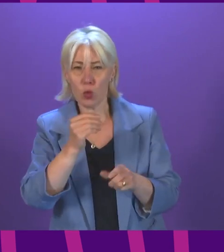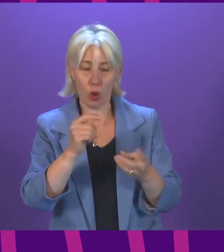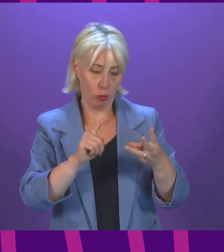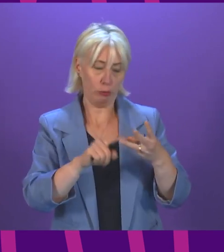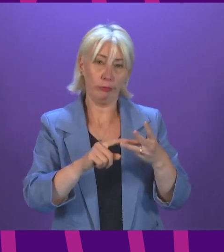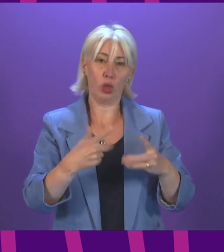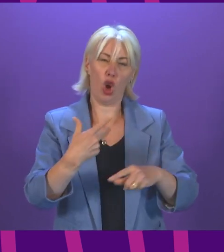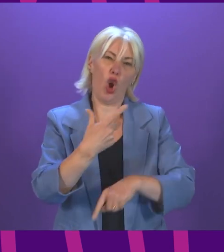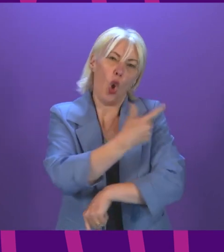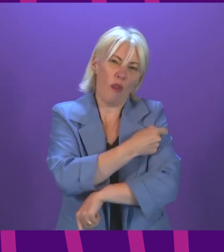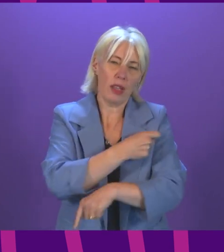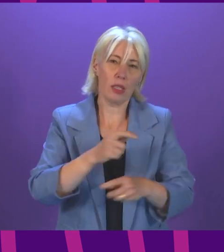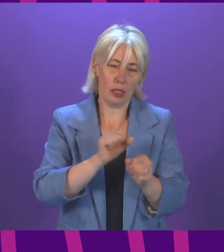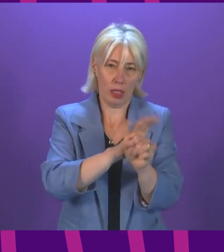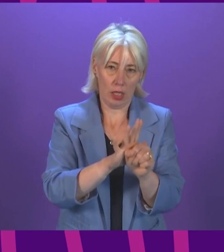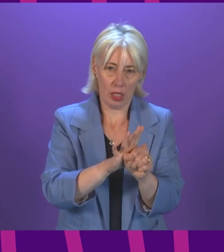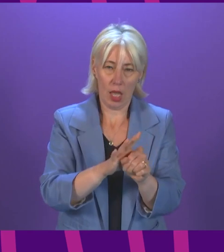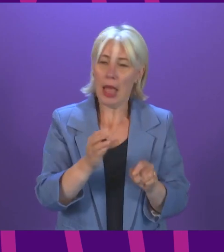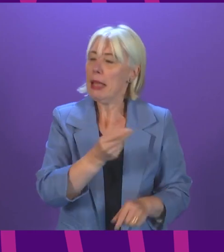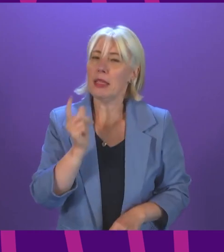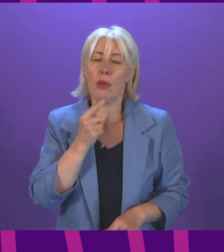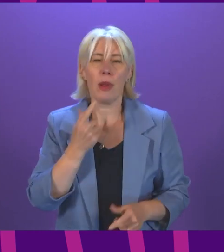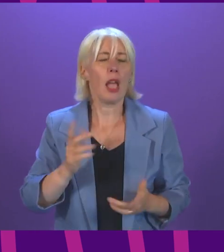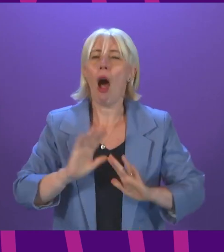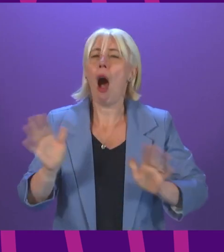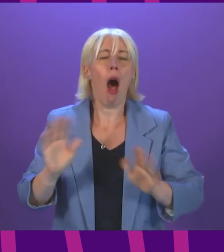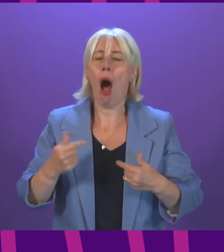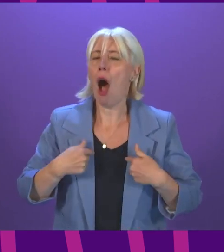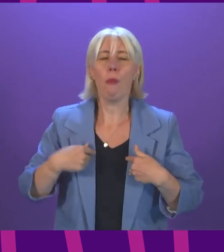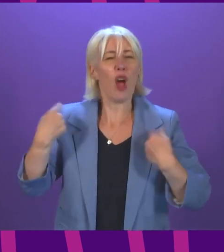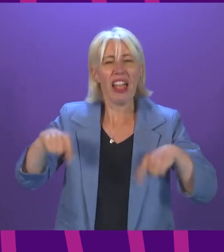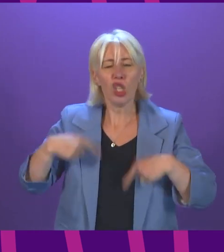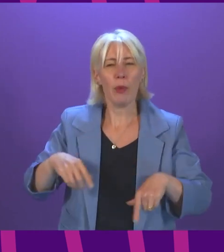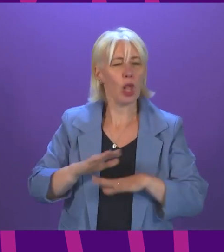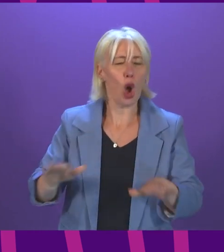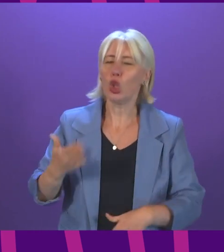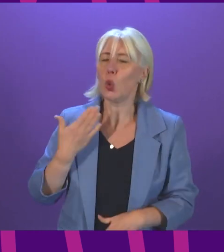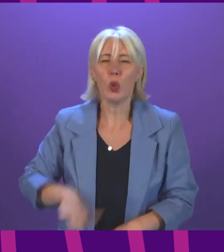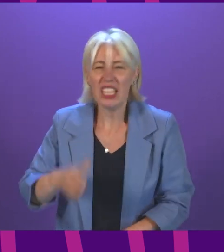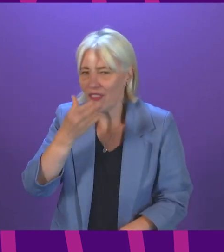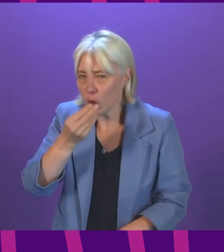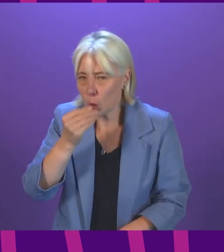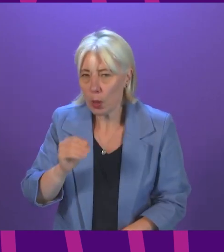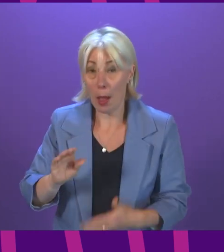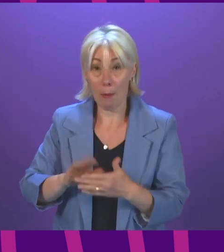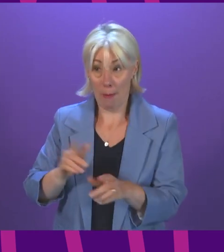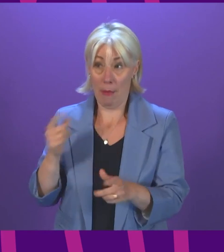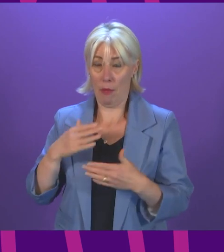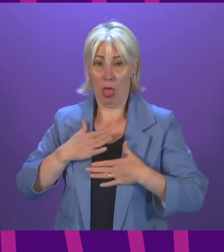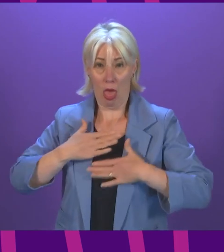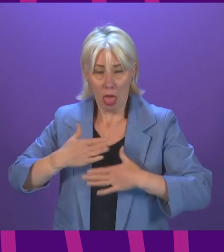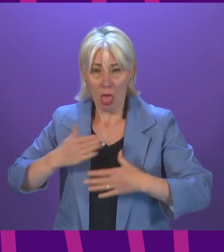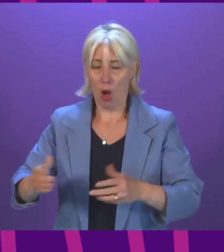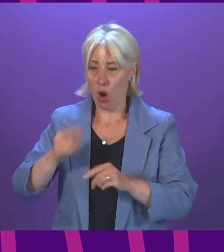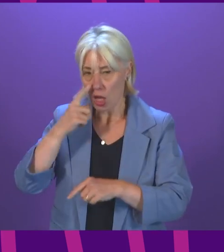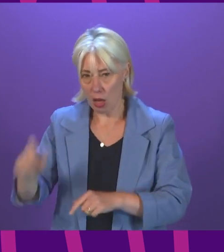that some may incorrectly assume that they are not eligible or do not need a flu vaccine. How will the Scottish Government ensure that those who are eligible for the flu